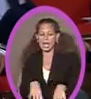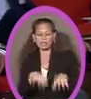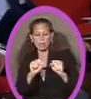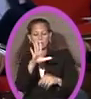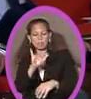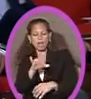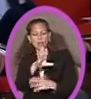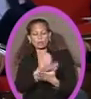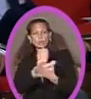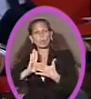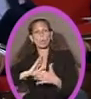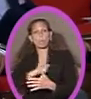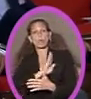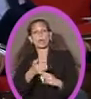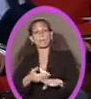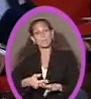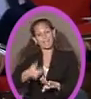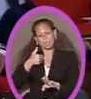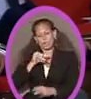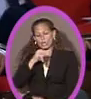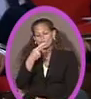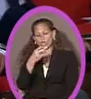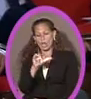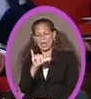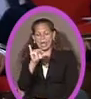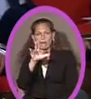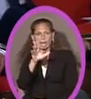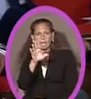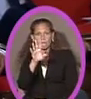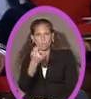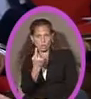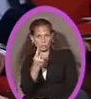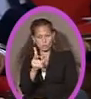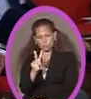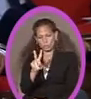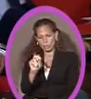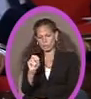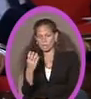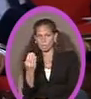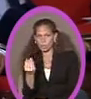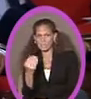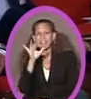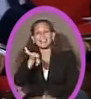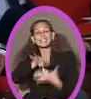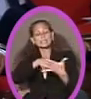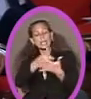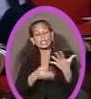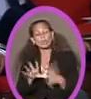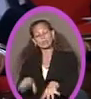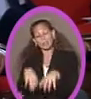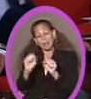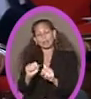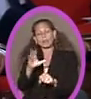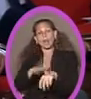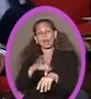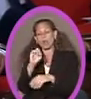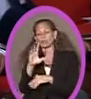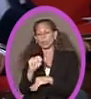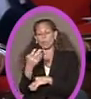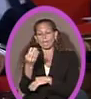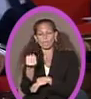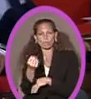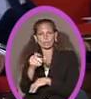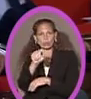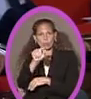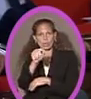by the school board before July 1, 2014. That schedule was the schedule, effect, adopted October 14,